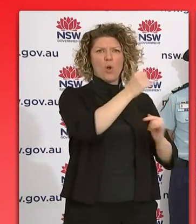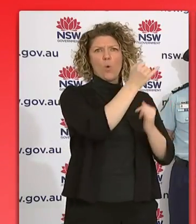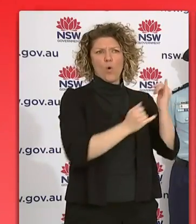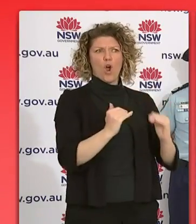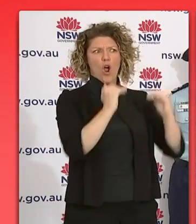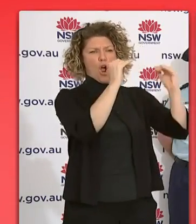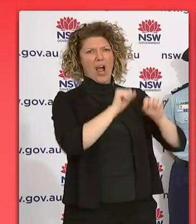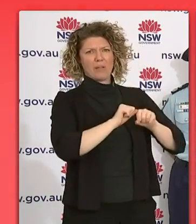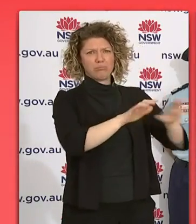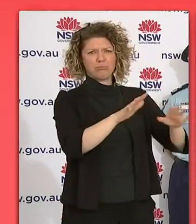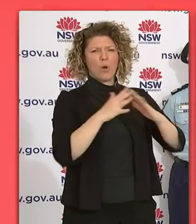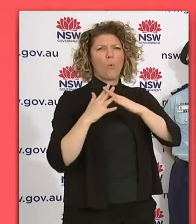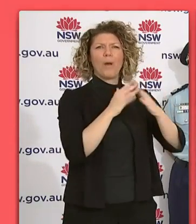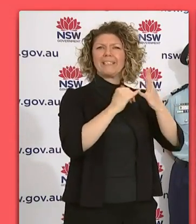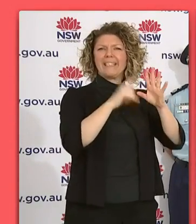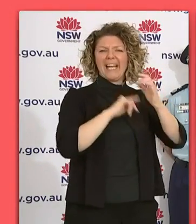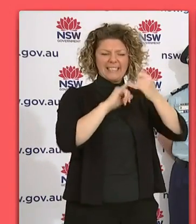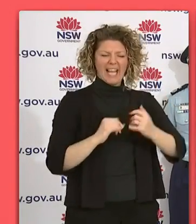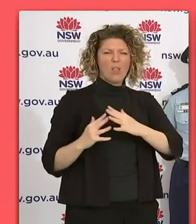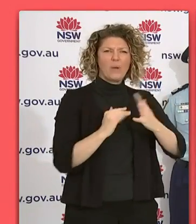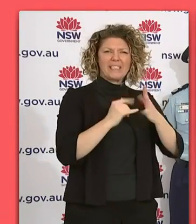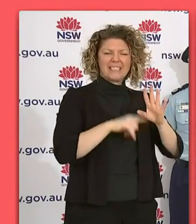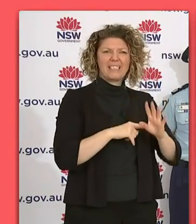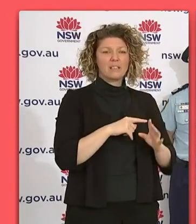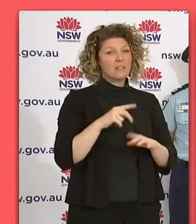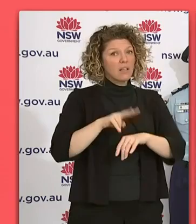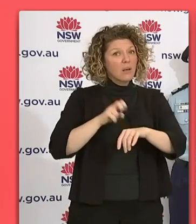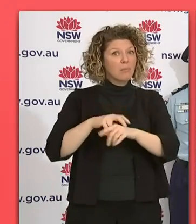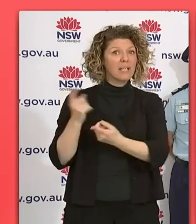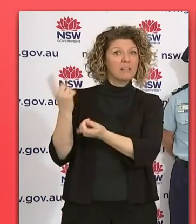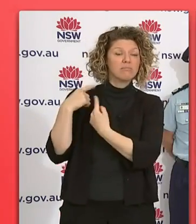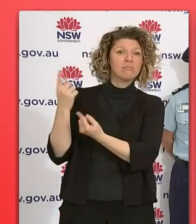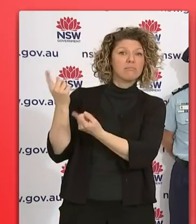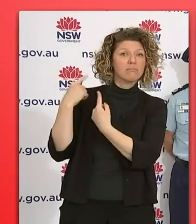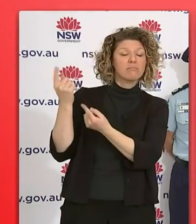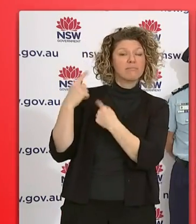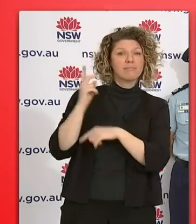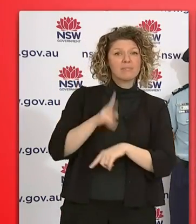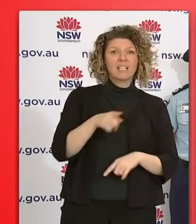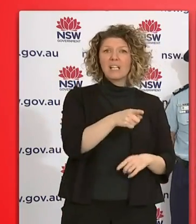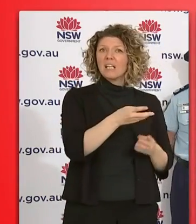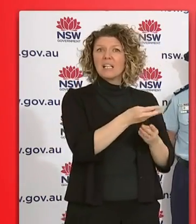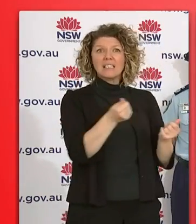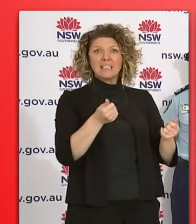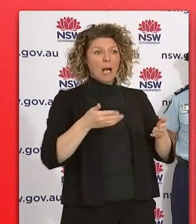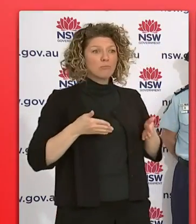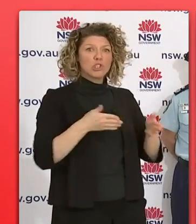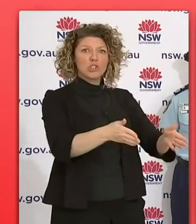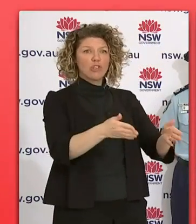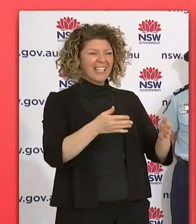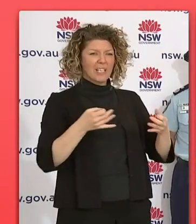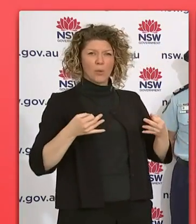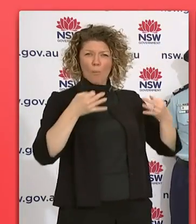Southwestern Sydney, I get updates from Deputy Commissioner Warboys and, and willing all the time. Some streets are absolutely bare. There is nobody